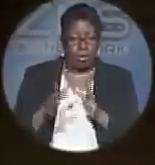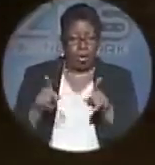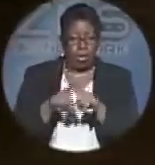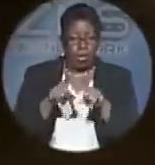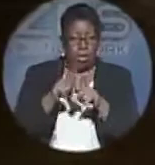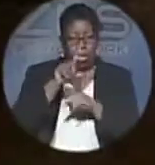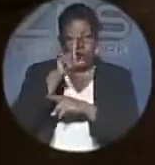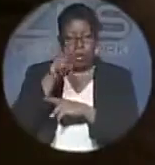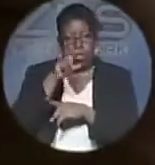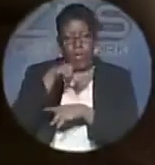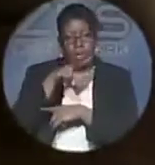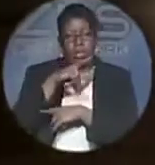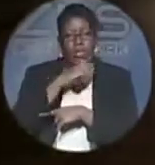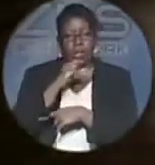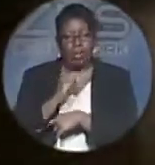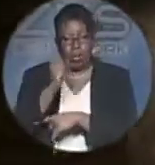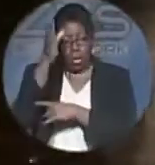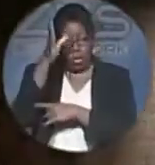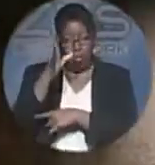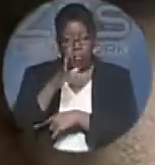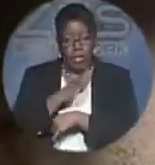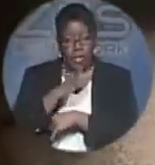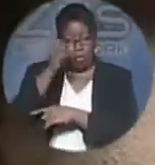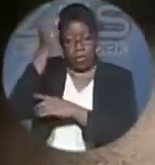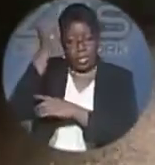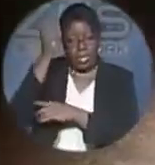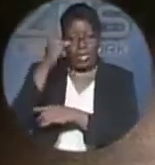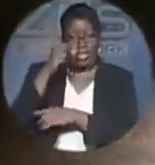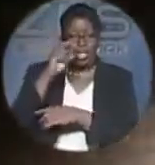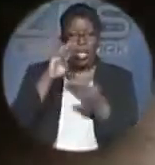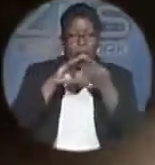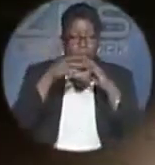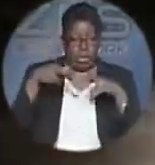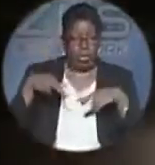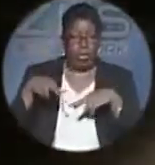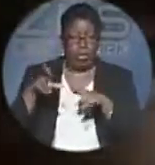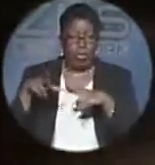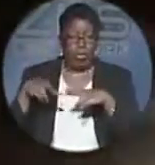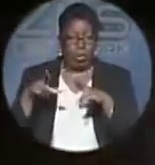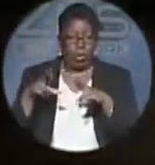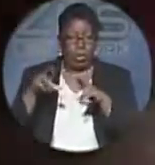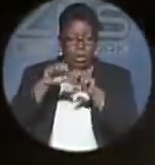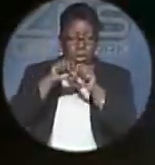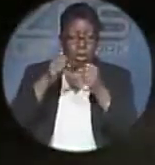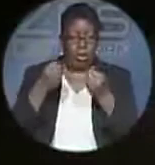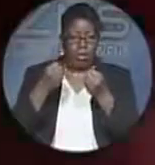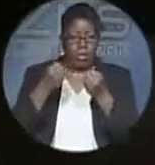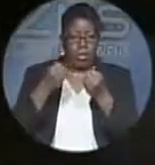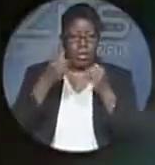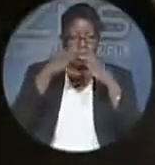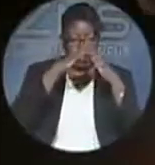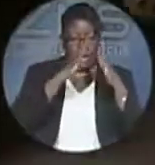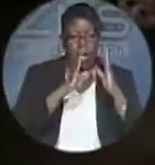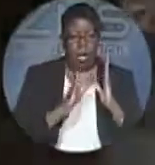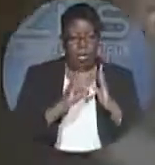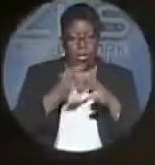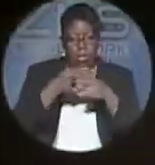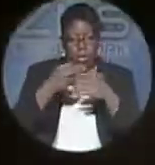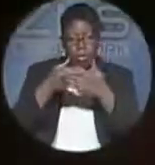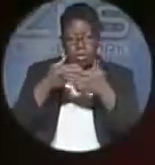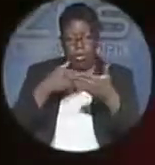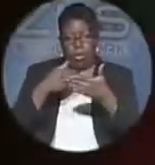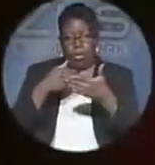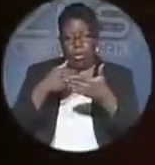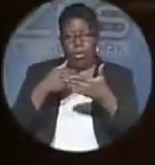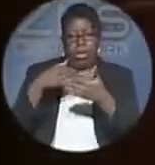a 22-year-old male resident of Sandiland's Village Road in connection with a recent housebreaking incident. The Daily Crime Report confirmed that shortly before 3 o